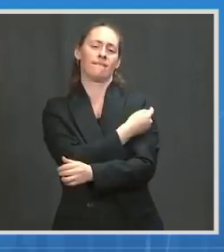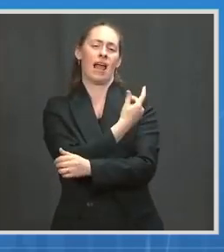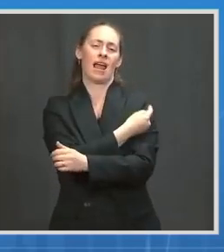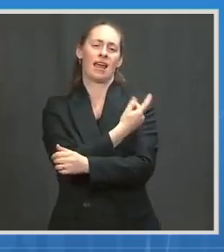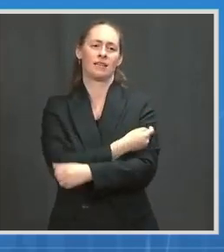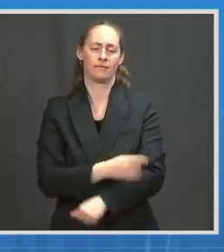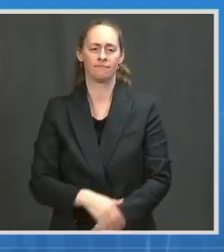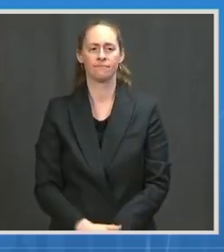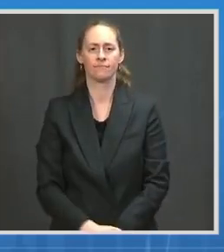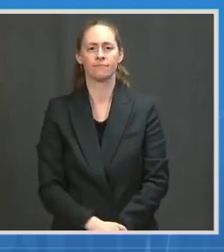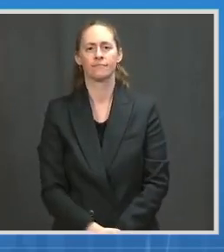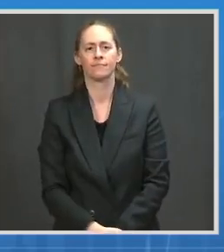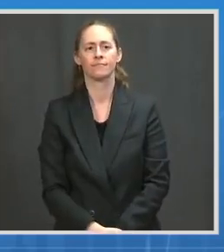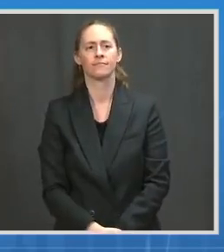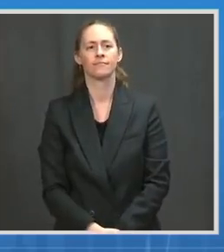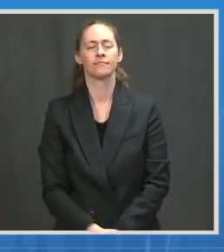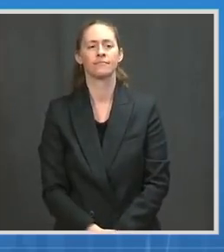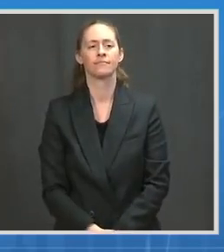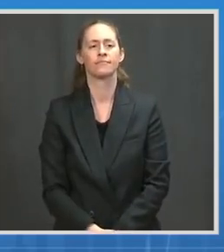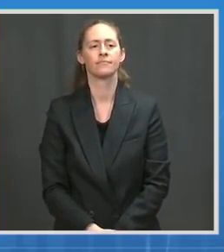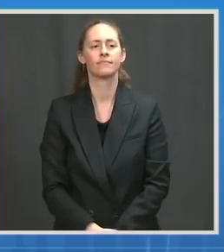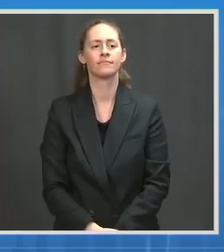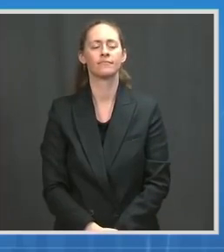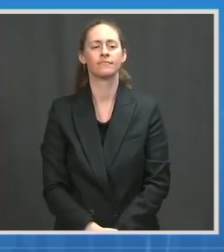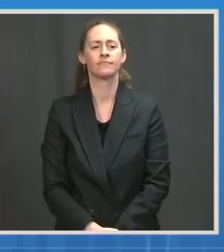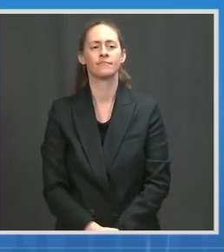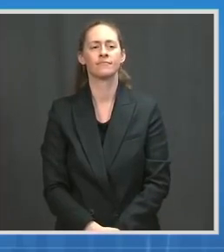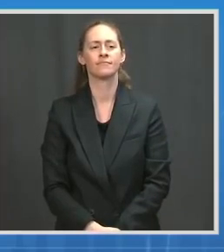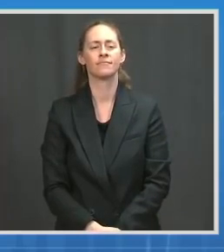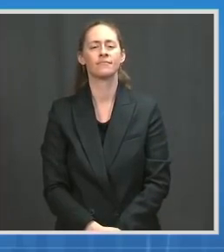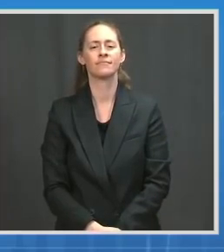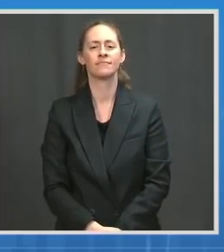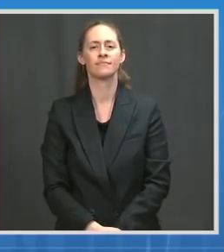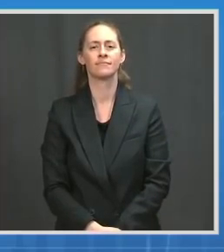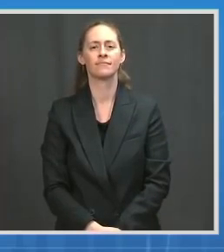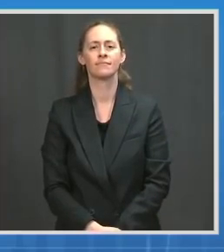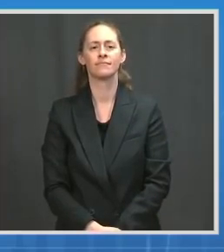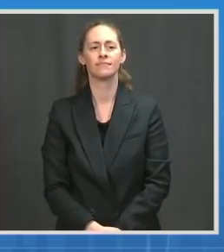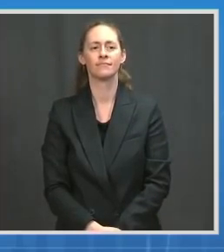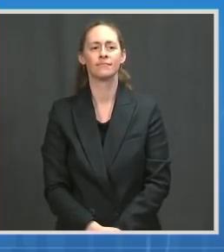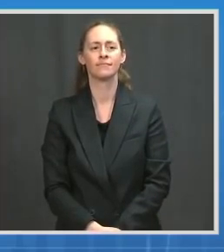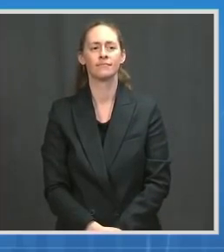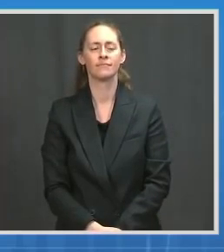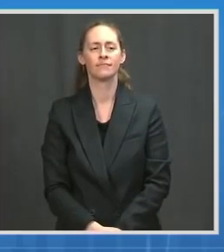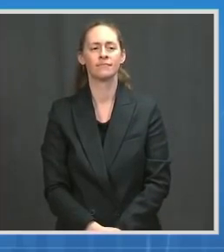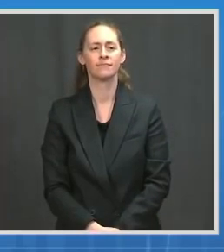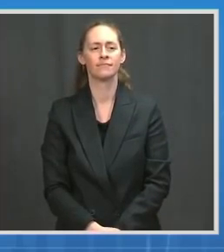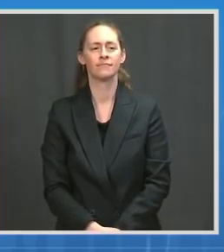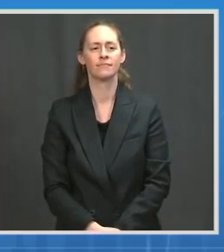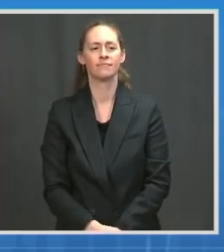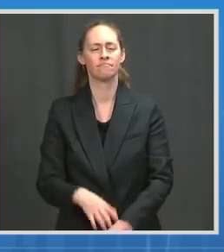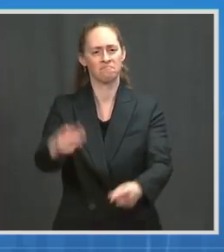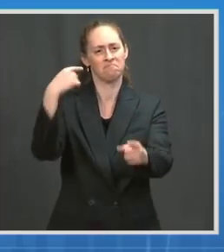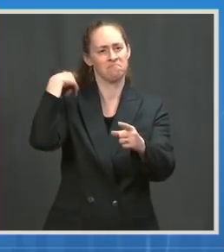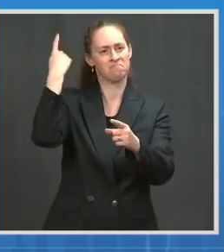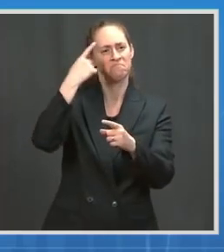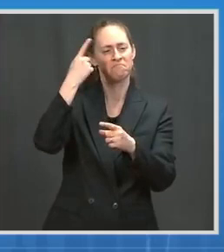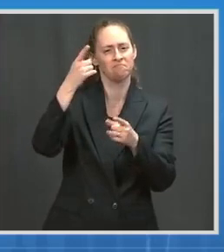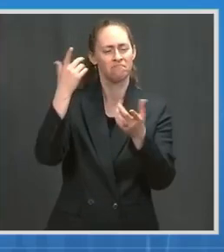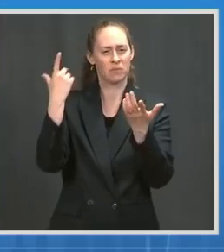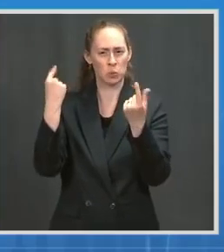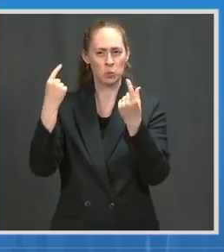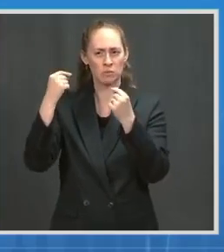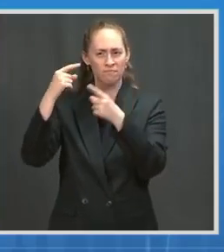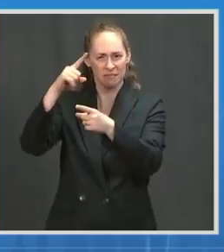Shannon Pettypeace, NBC. Hi, I wanted to ask about the summer camp guidance. I was wondering if